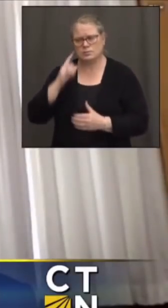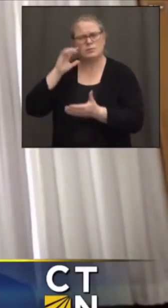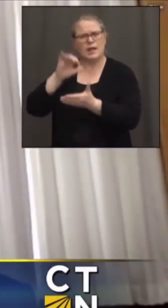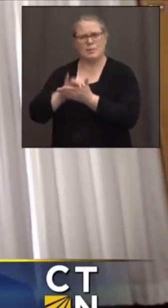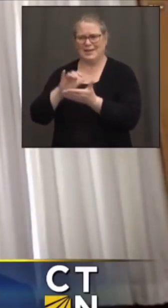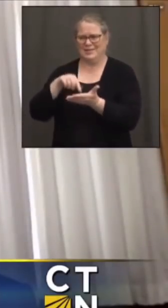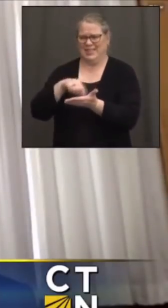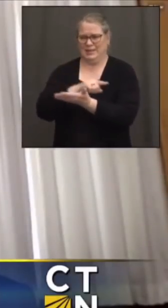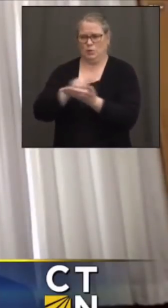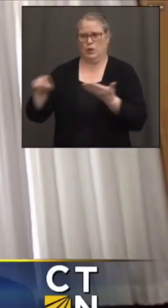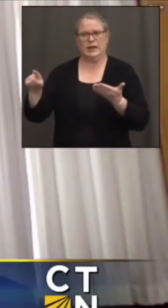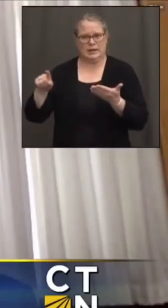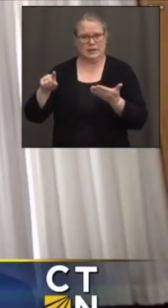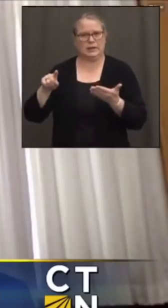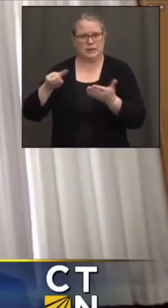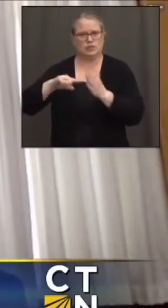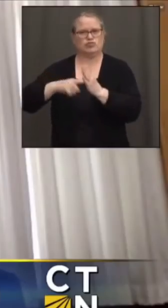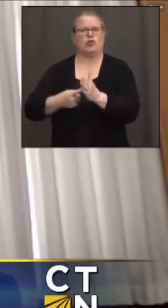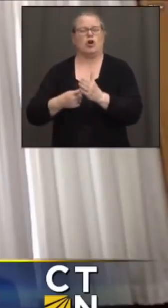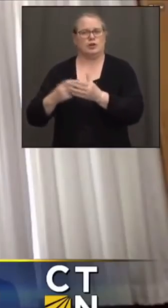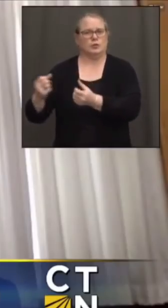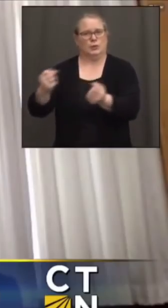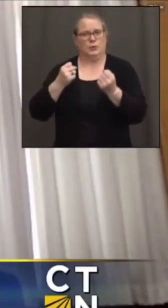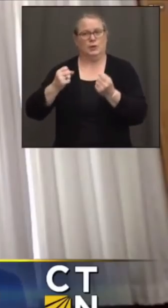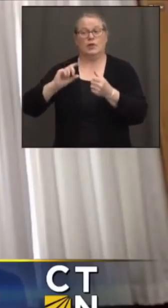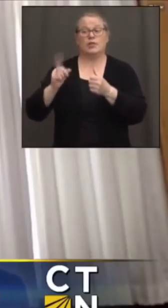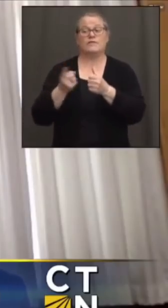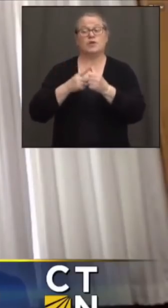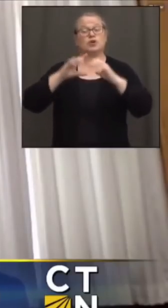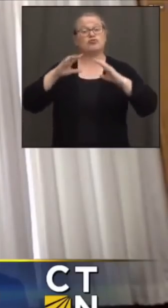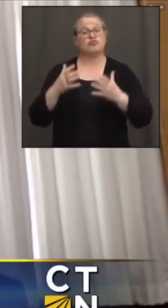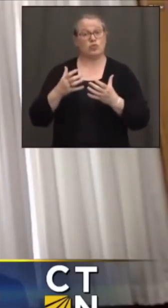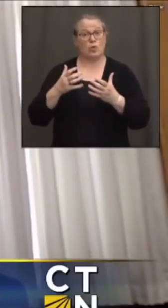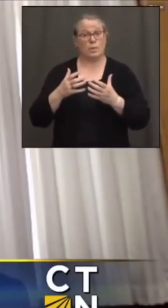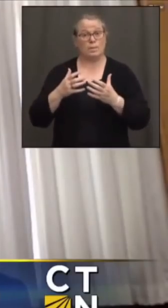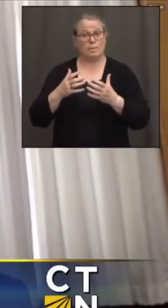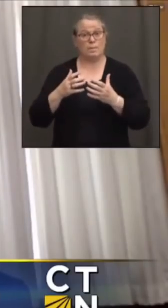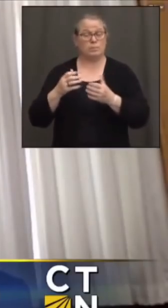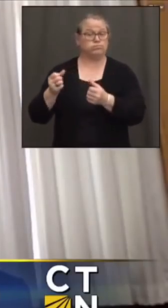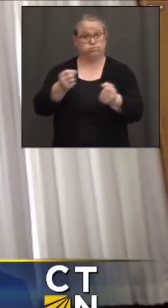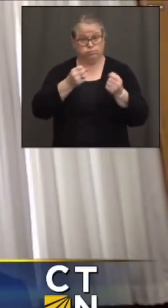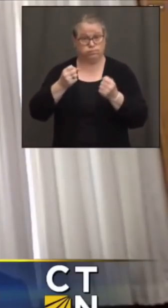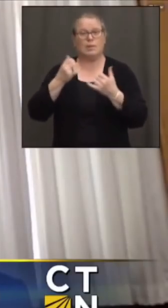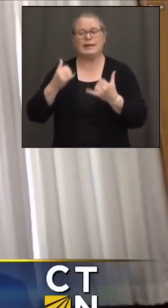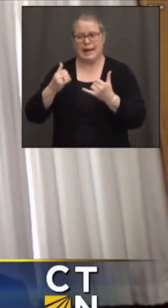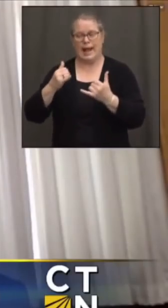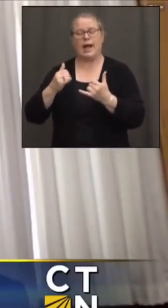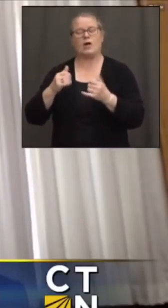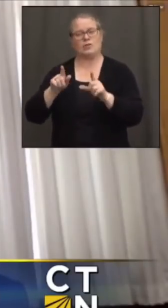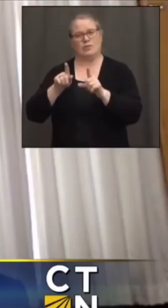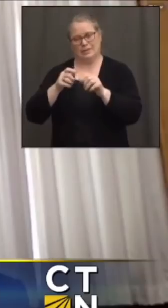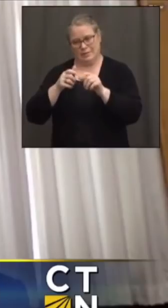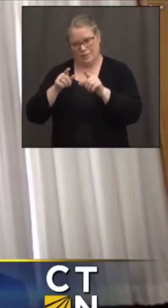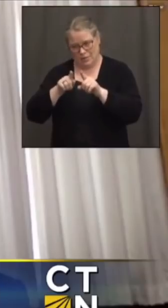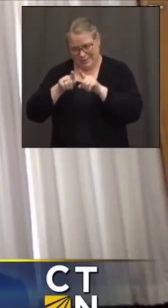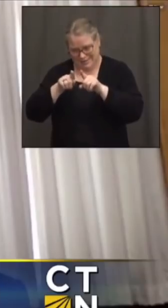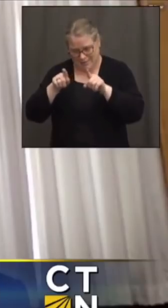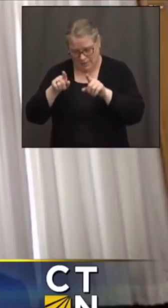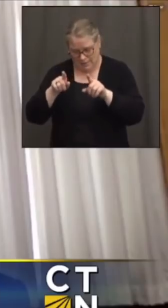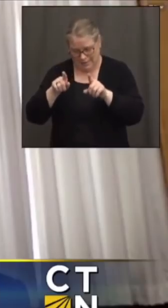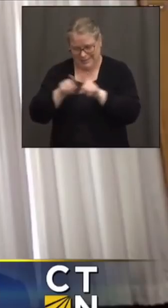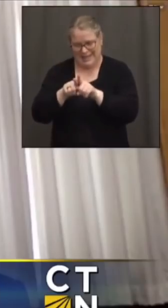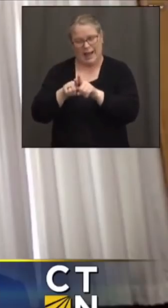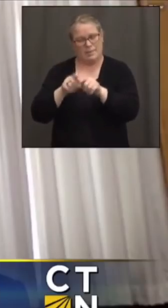week and tracing the path of the first unit to pick up second-dose appointments where necessary. And,